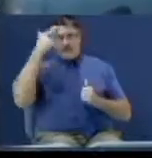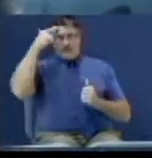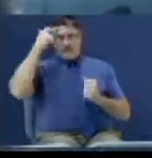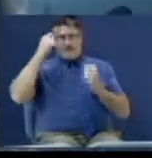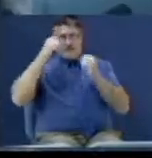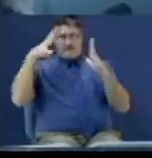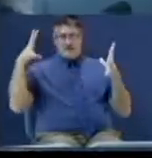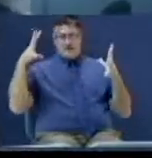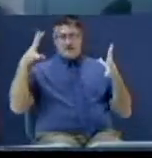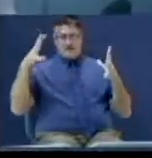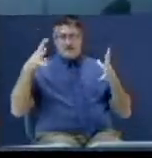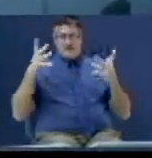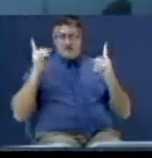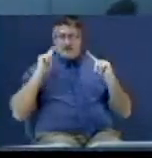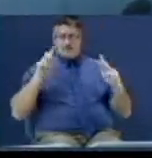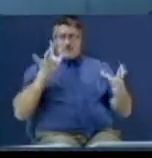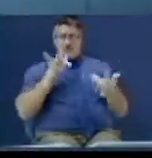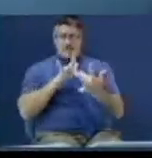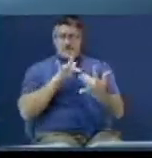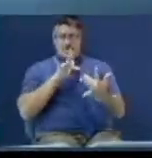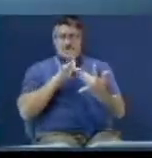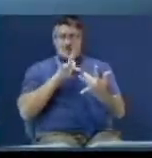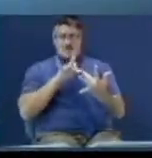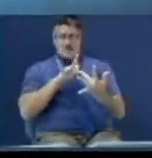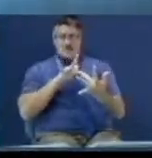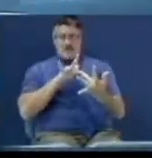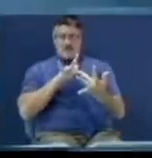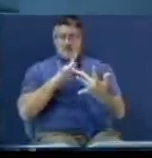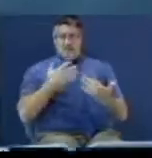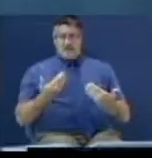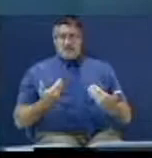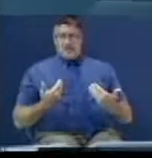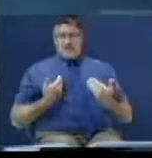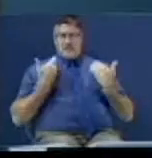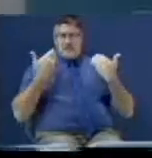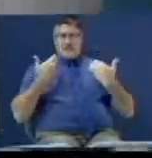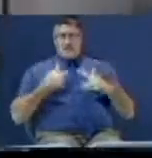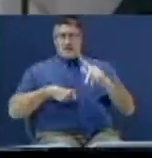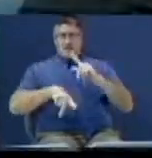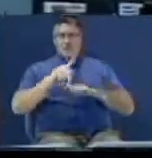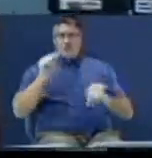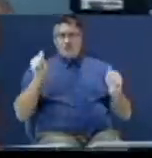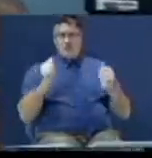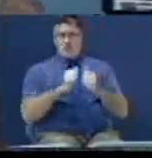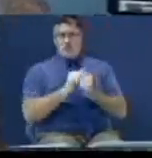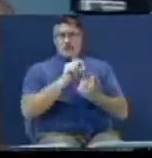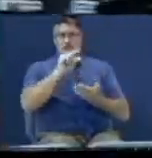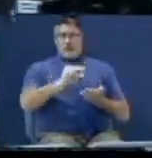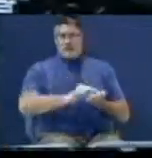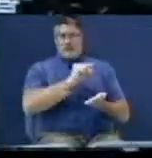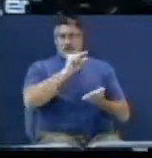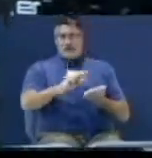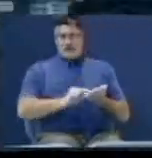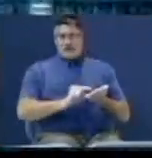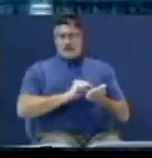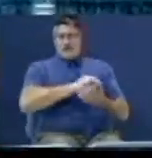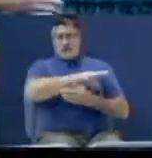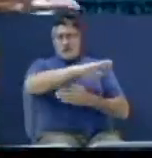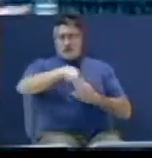gospel, is that wrong? Every bus kid whose parents don't want them, every